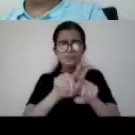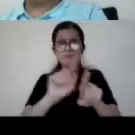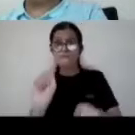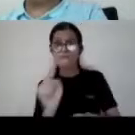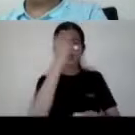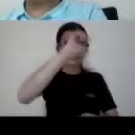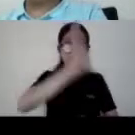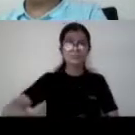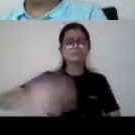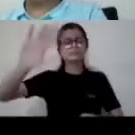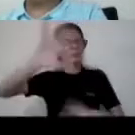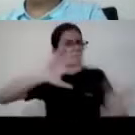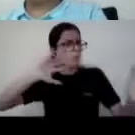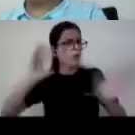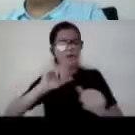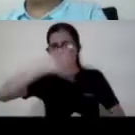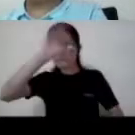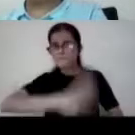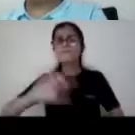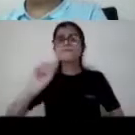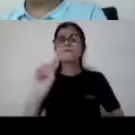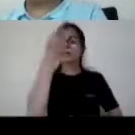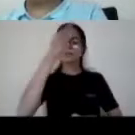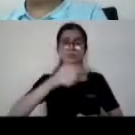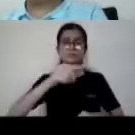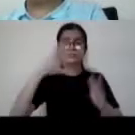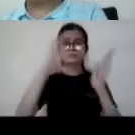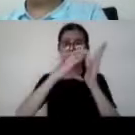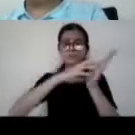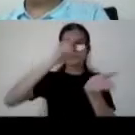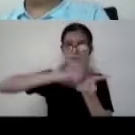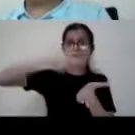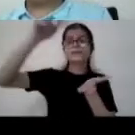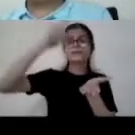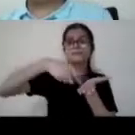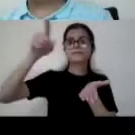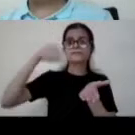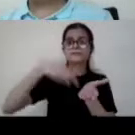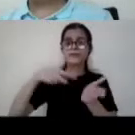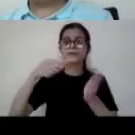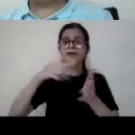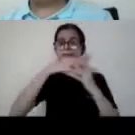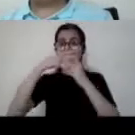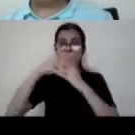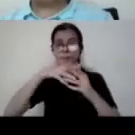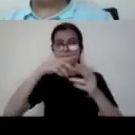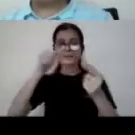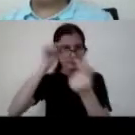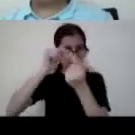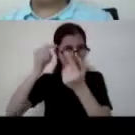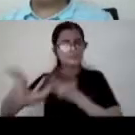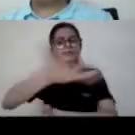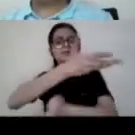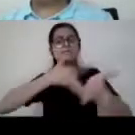country of the world to ratify the madica treaty in 2014 um we the rezi forum